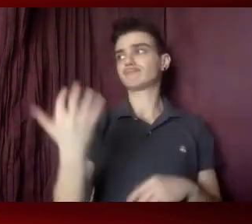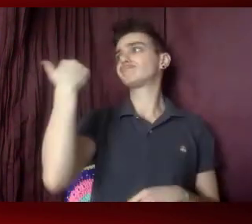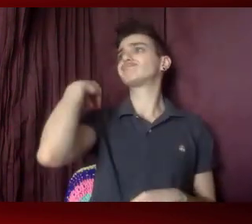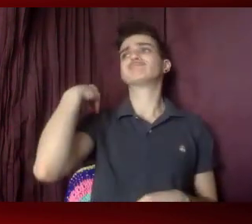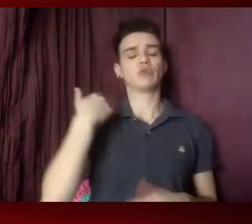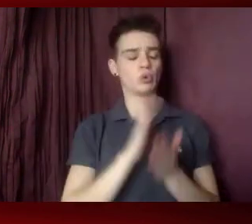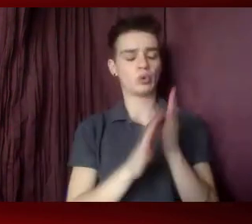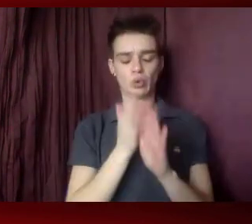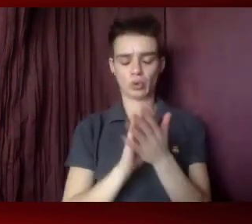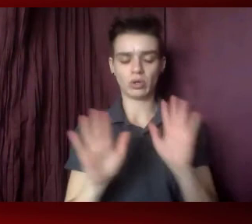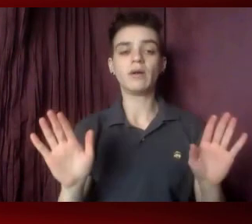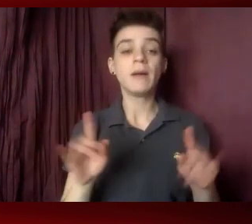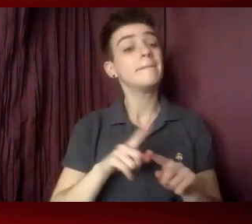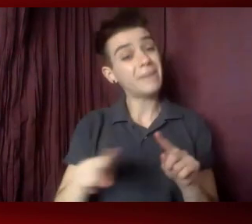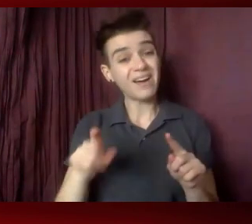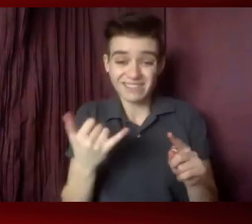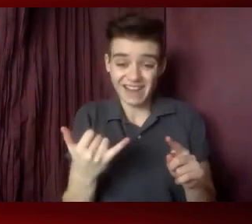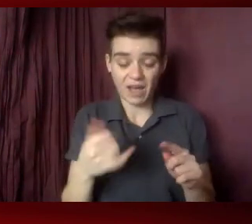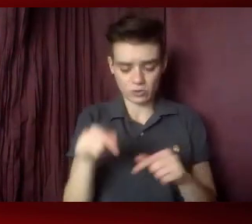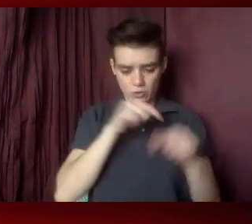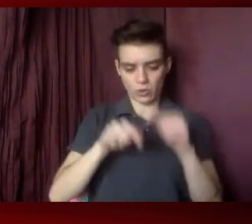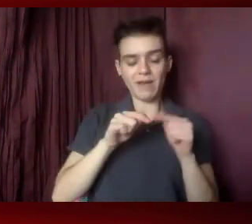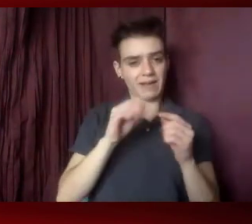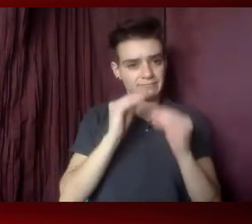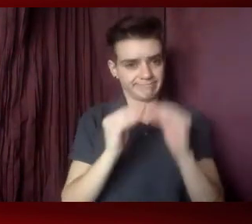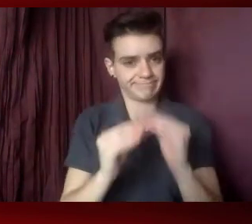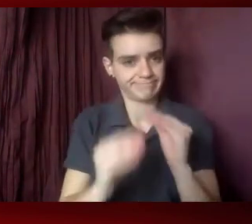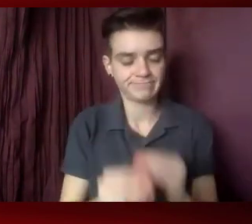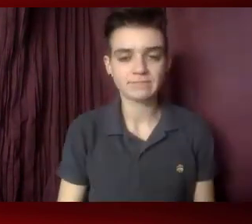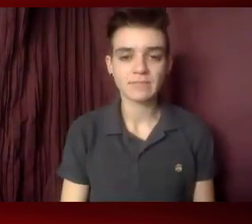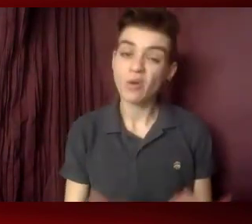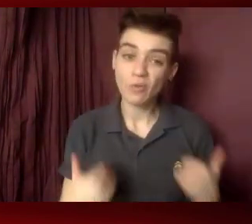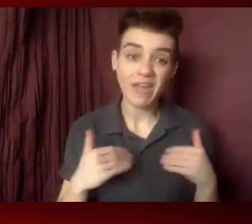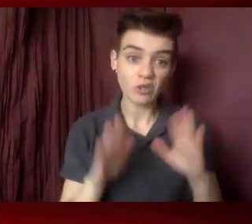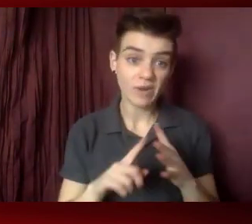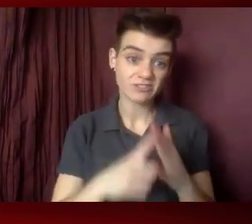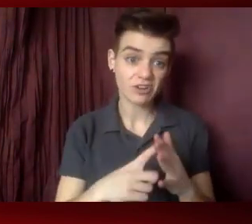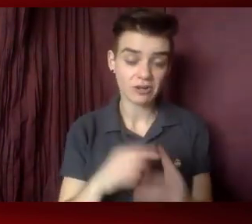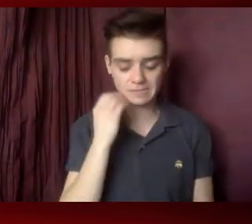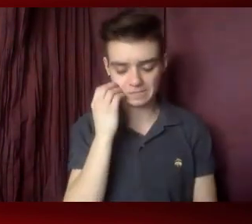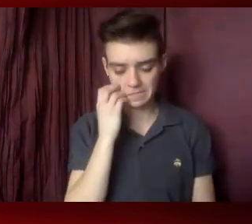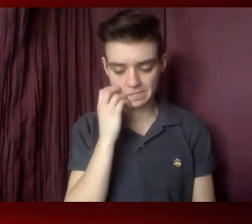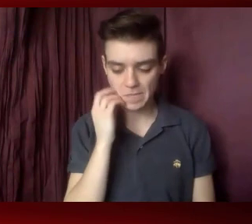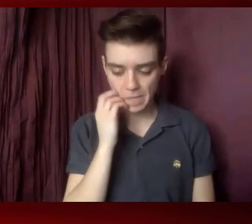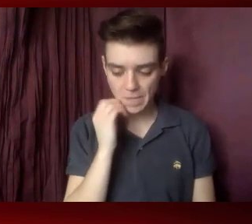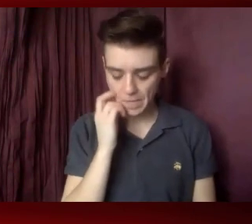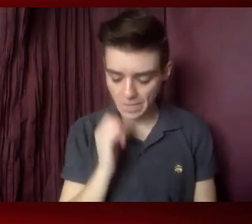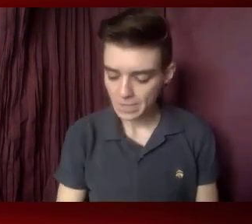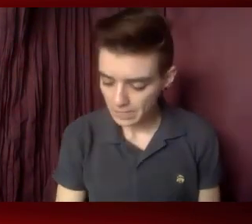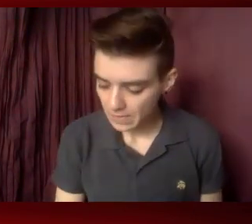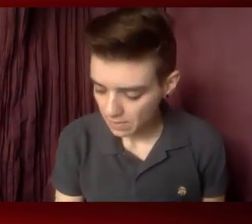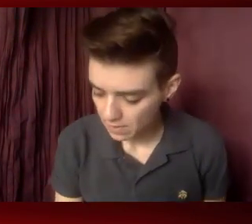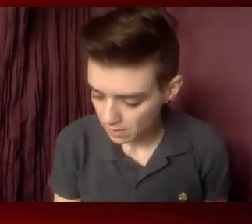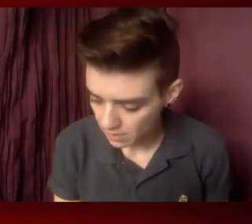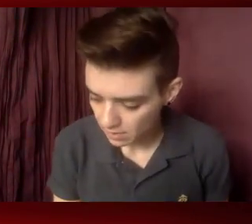damage to undo from the past. The good news is that we're off to a great start. As to the administration, many advocates in the HIV